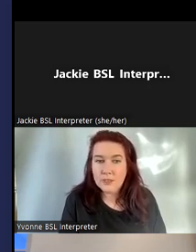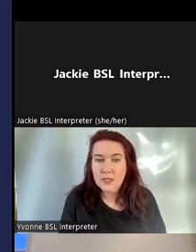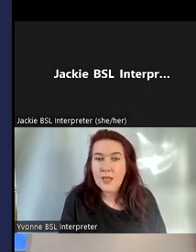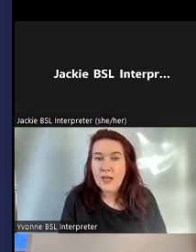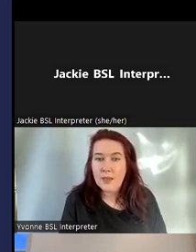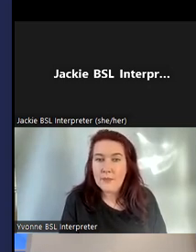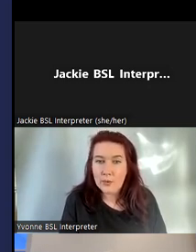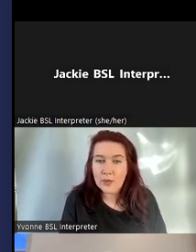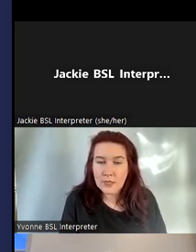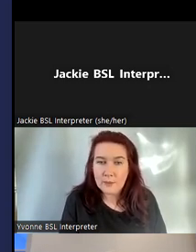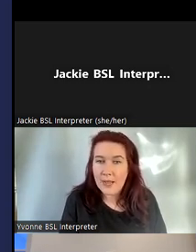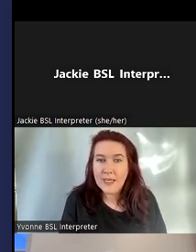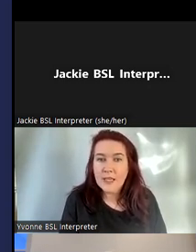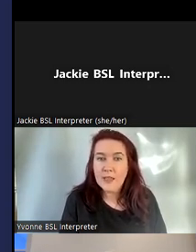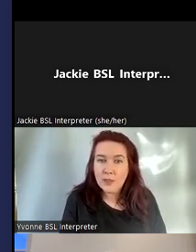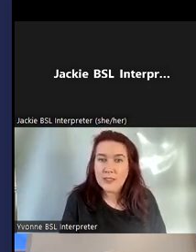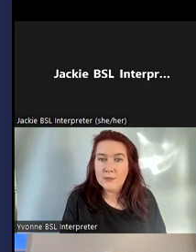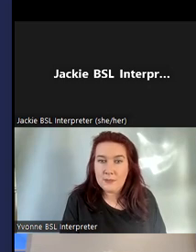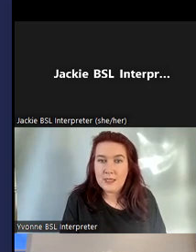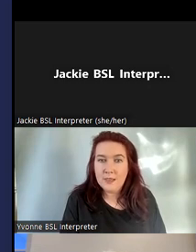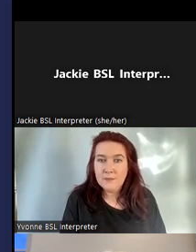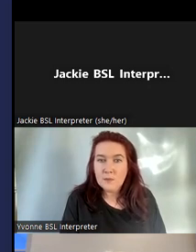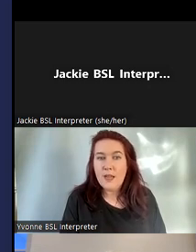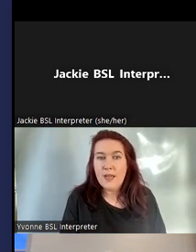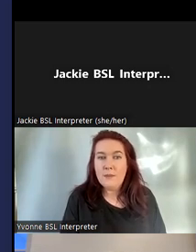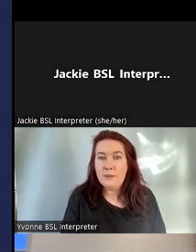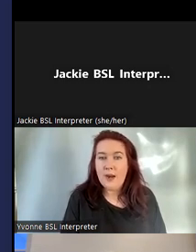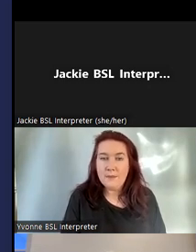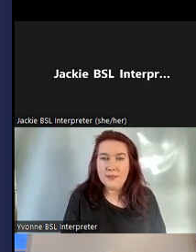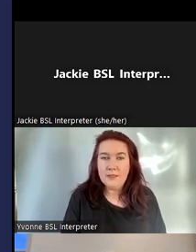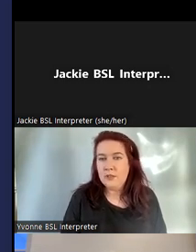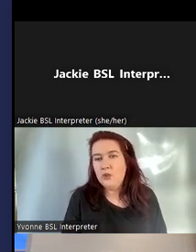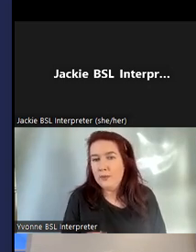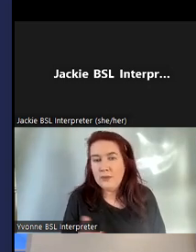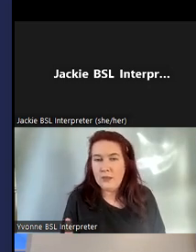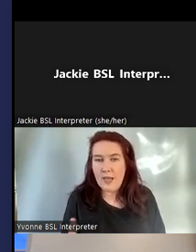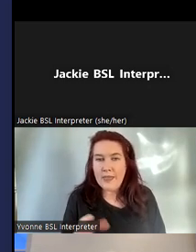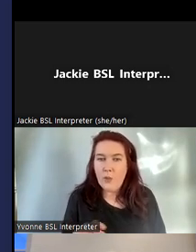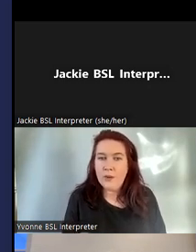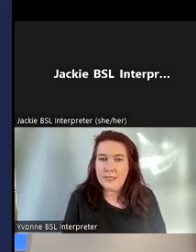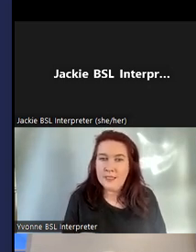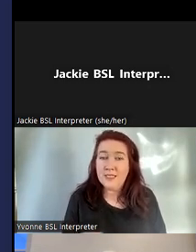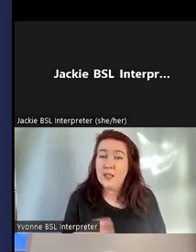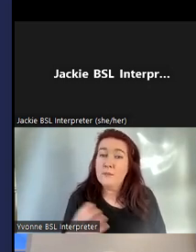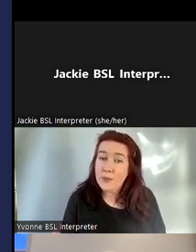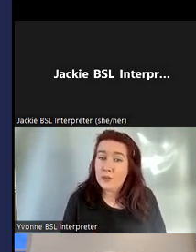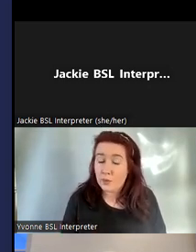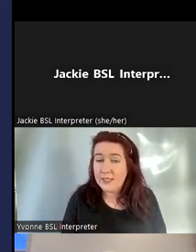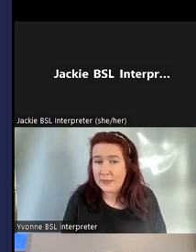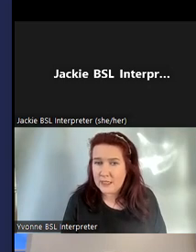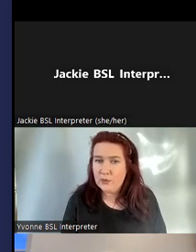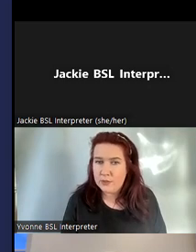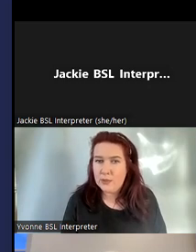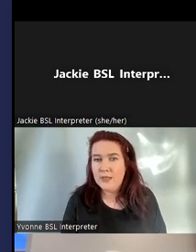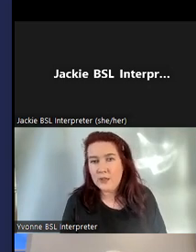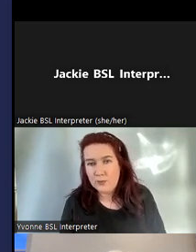museums that were nearby, they wanted them to be perhaps you know in the one place because at the moment they're quite